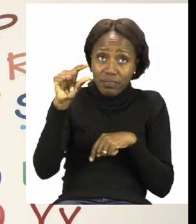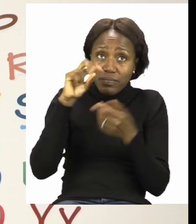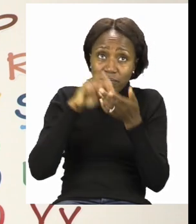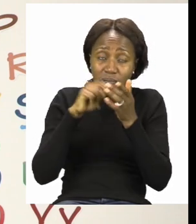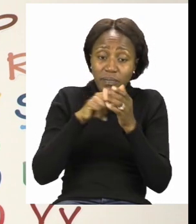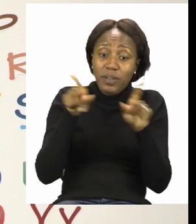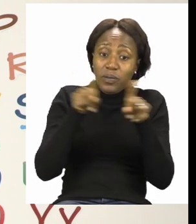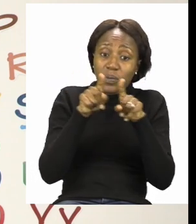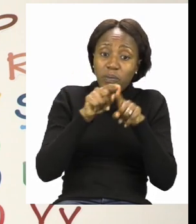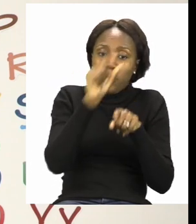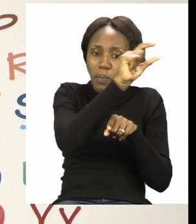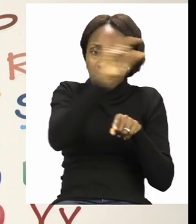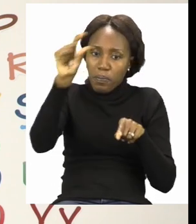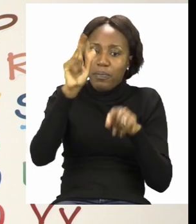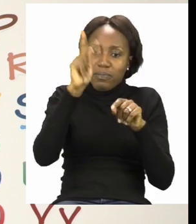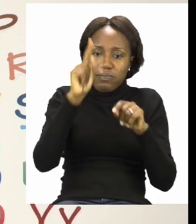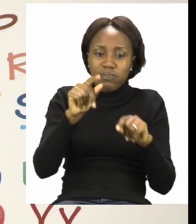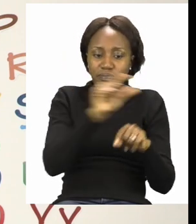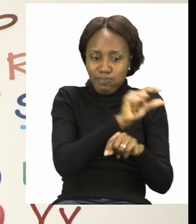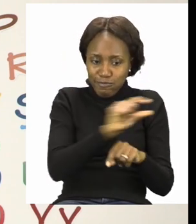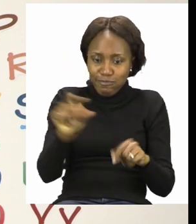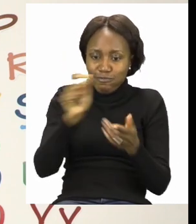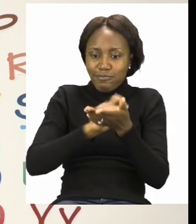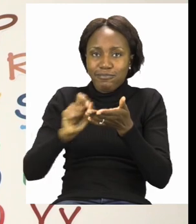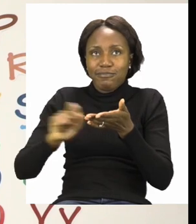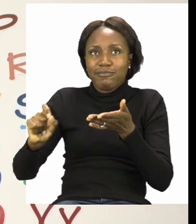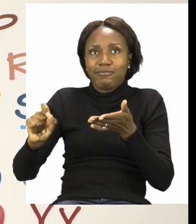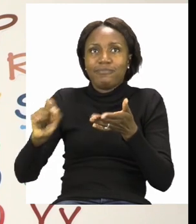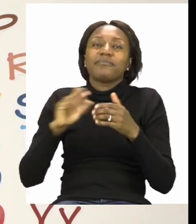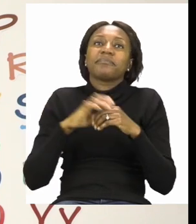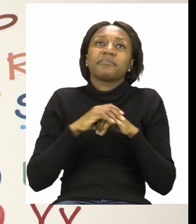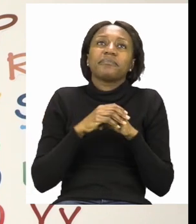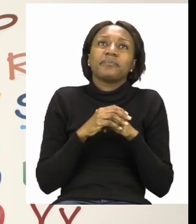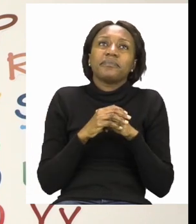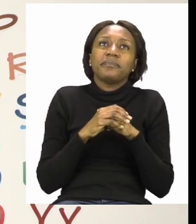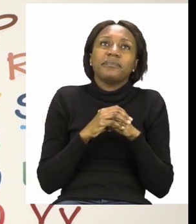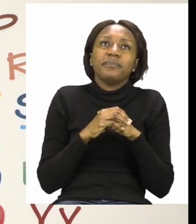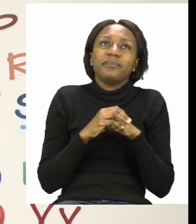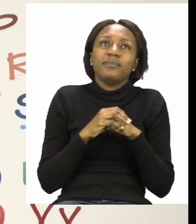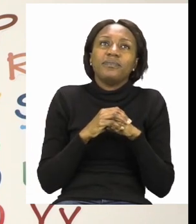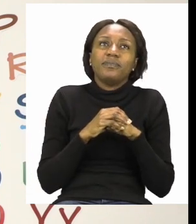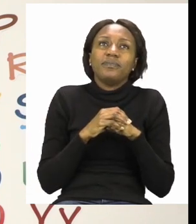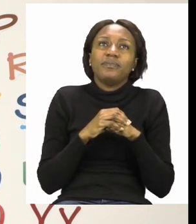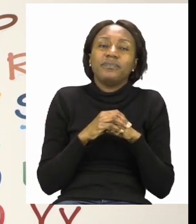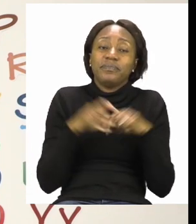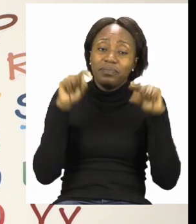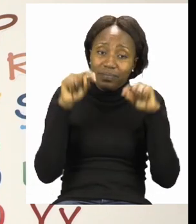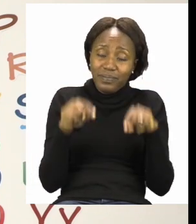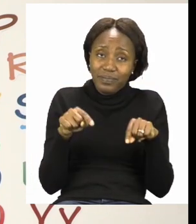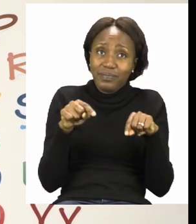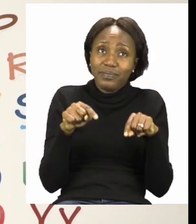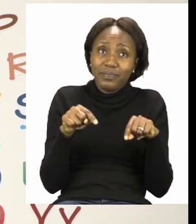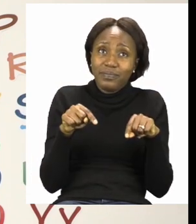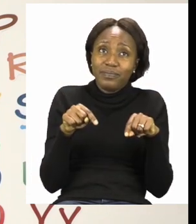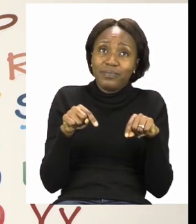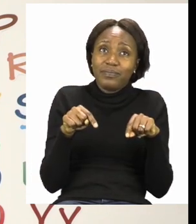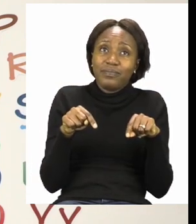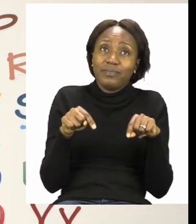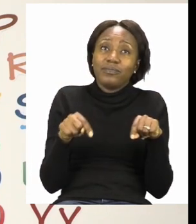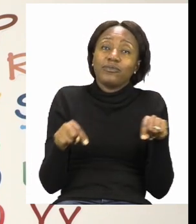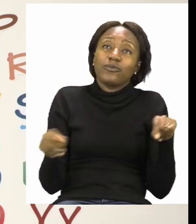same sentence and write it on the space that they have given you. Now, the next thing they're asking you to do